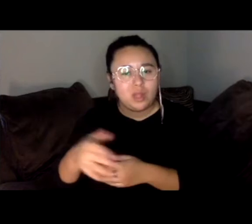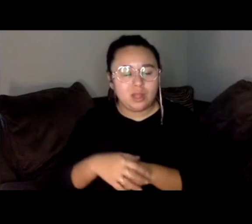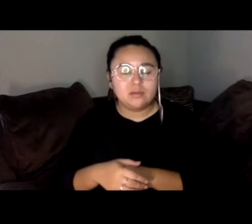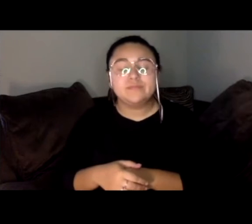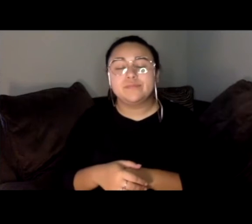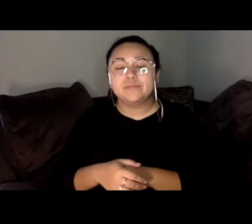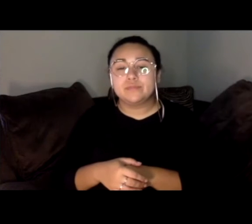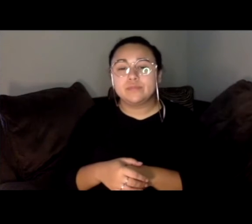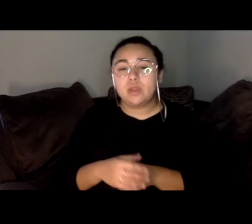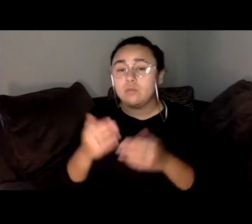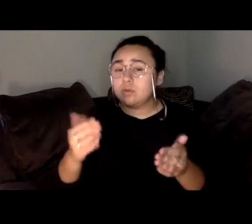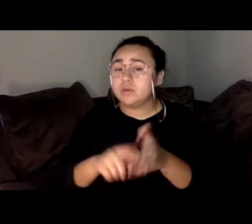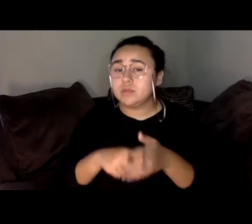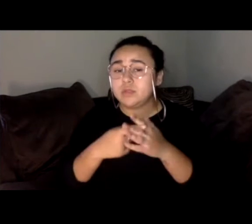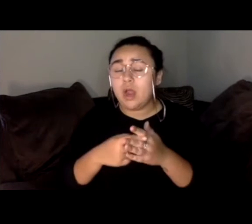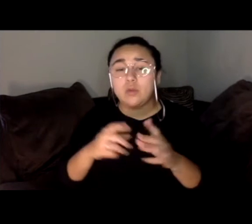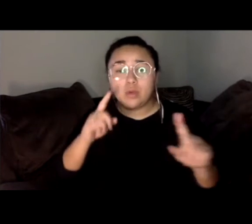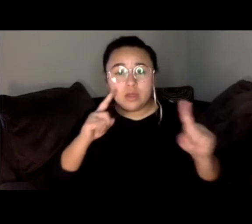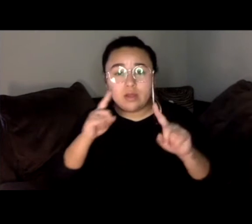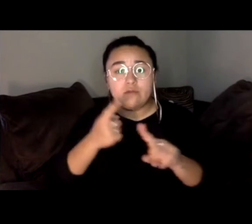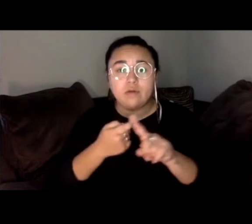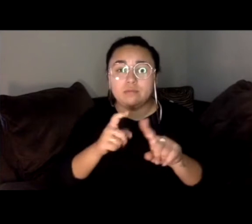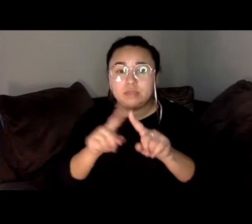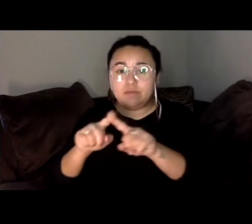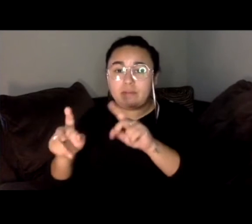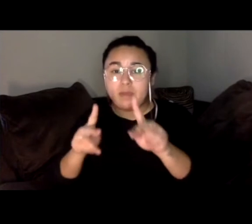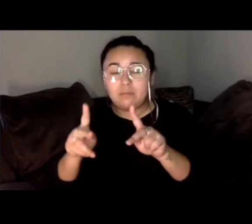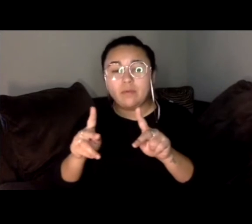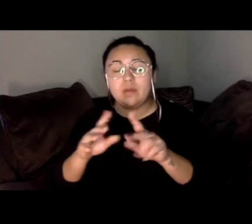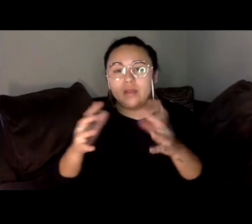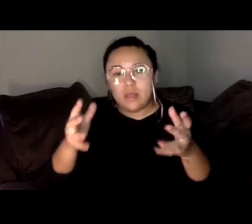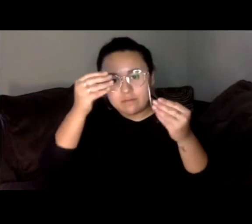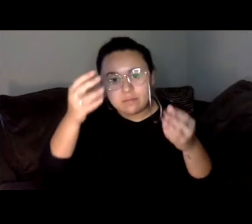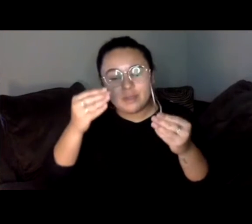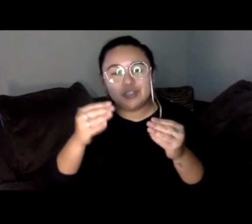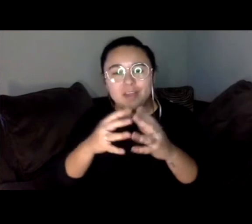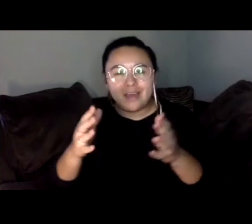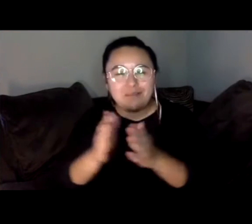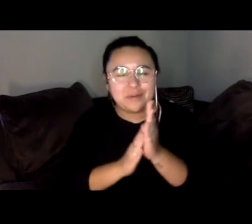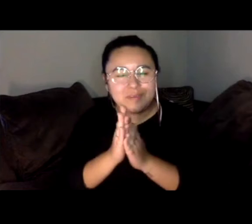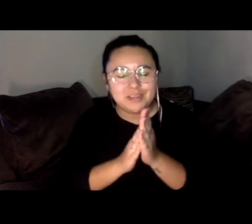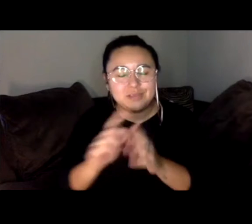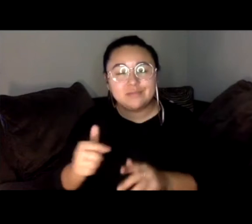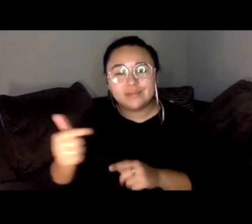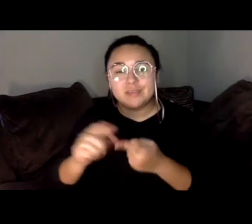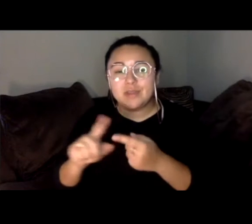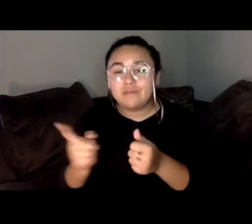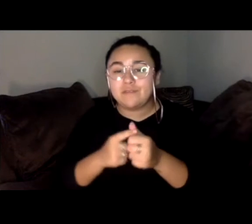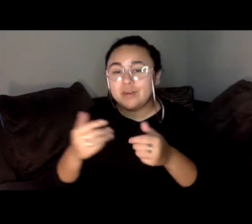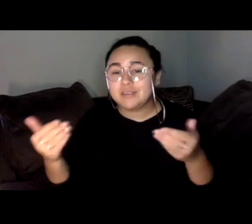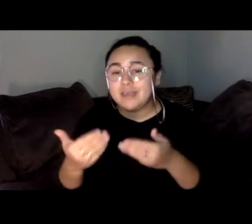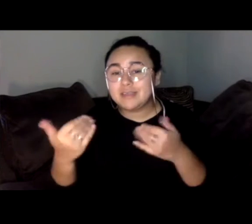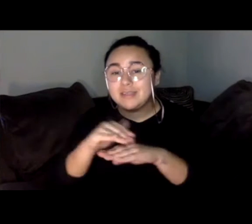going to hear from a lot of folks, a lot of information and a lot of motivation. And so I want to turn it over to our first guest tonight.